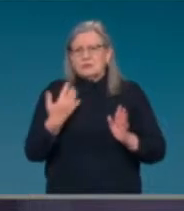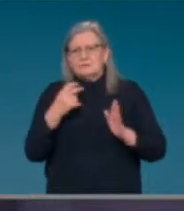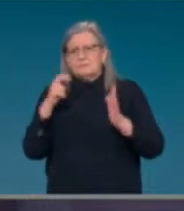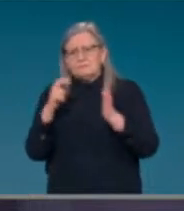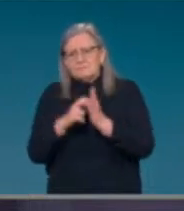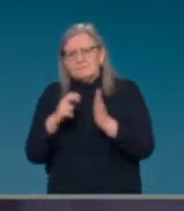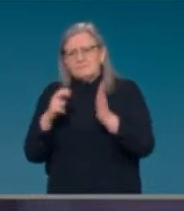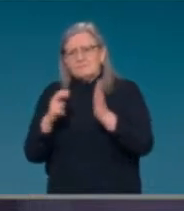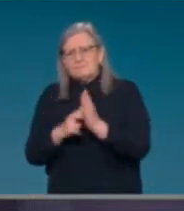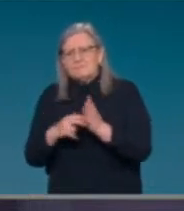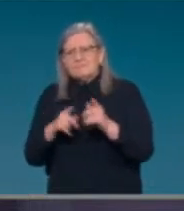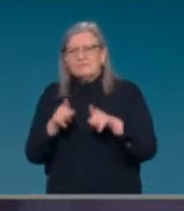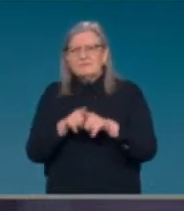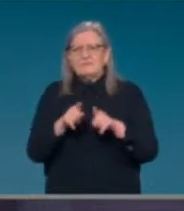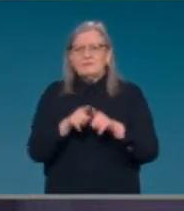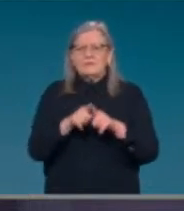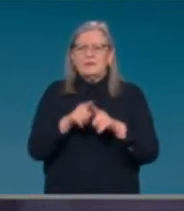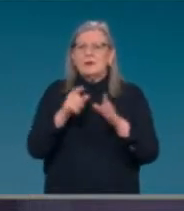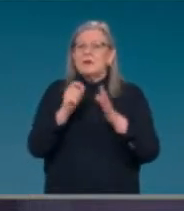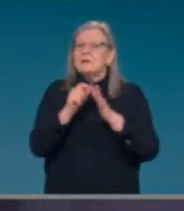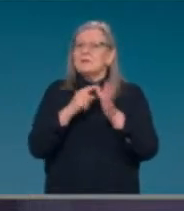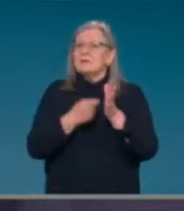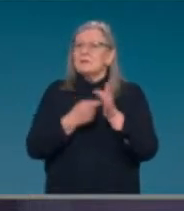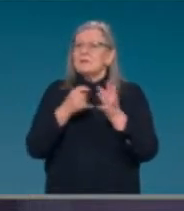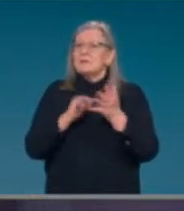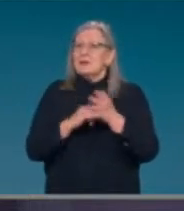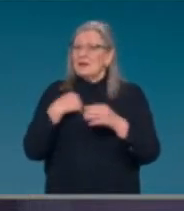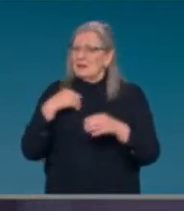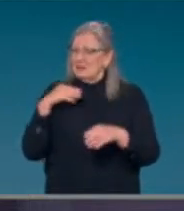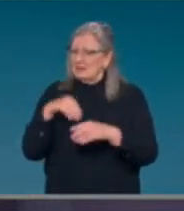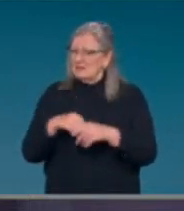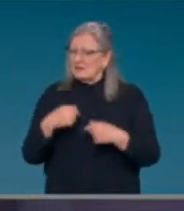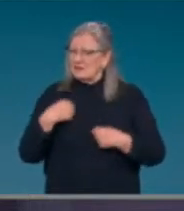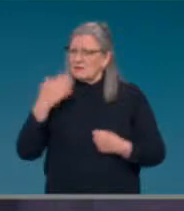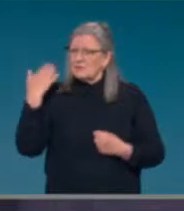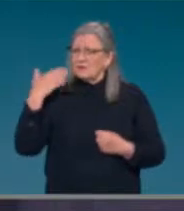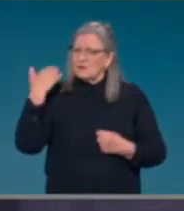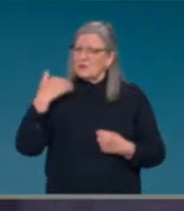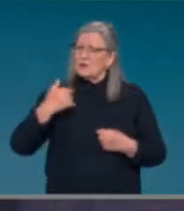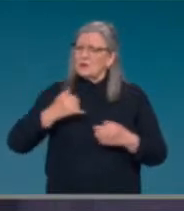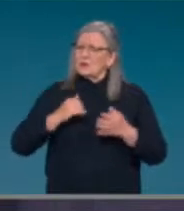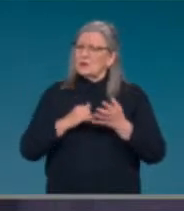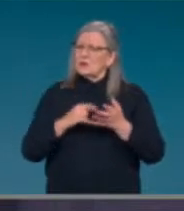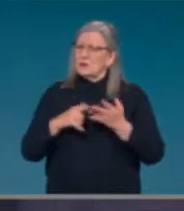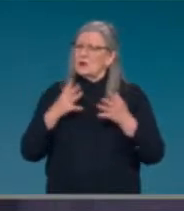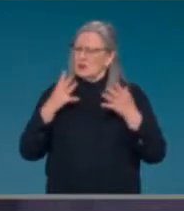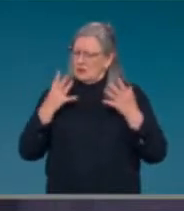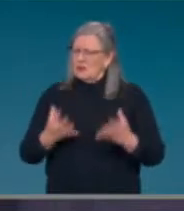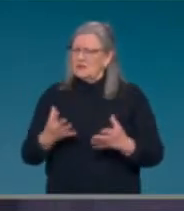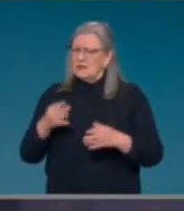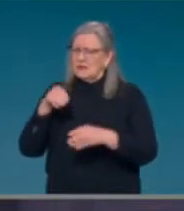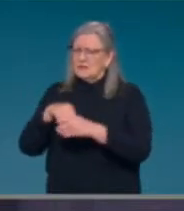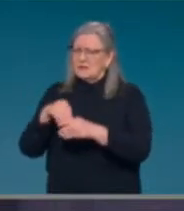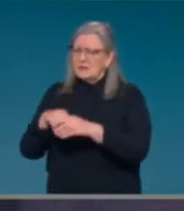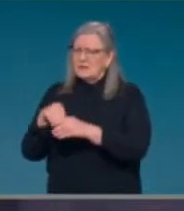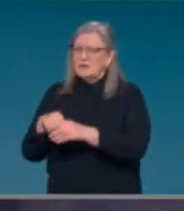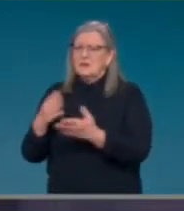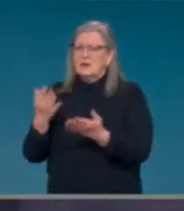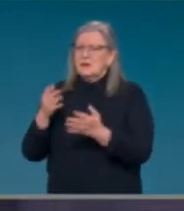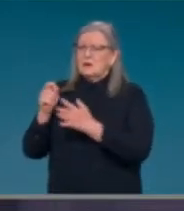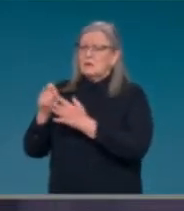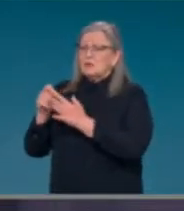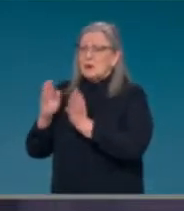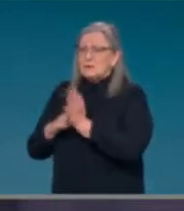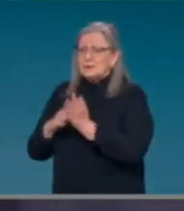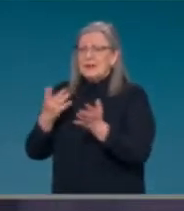was, uh, deeply engaged, and I'm very thankful to the – the Prime Minister and to, uh, Angus Taylor, the Minister for, uh,